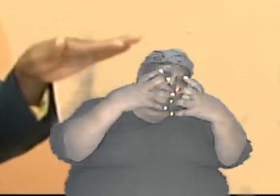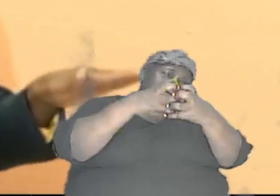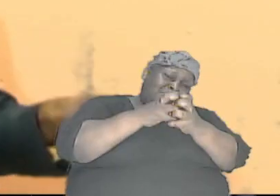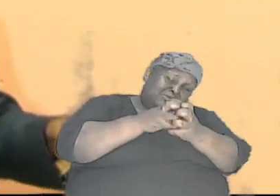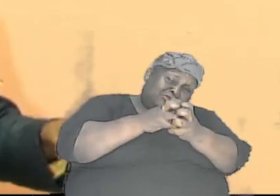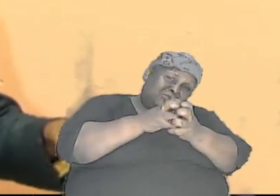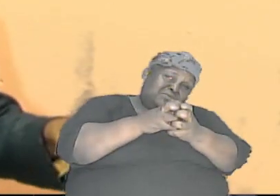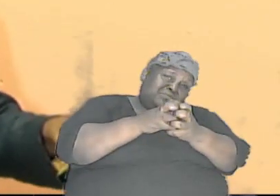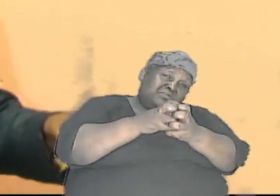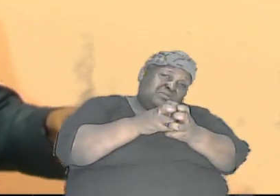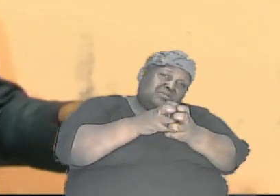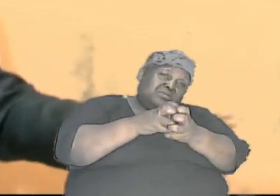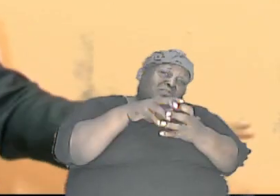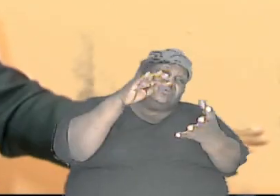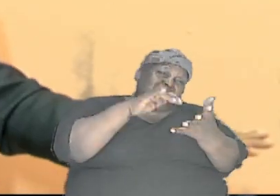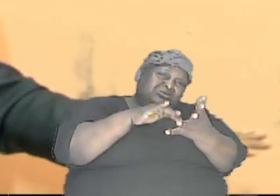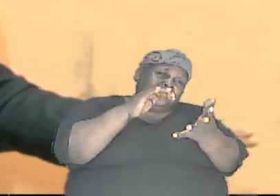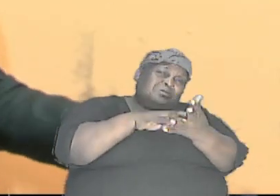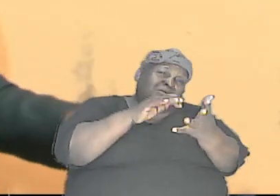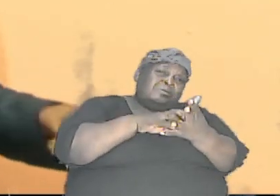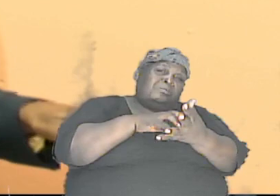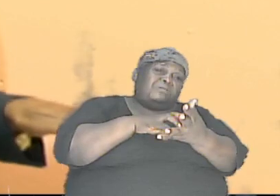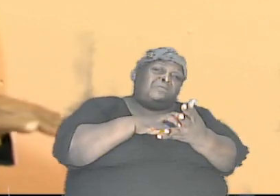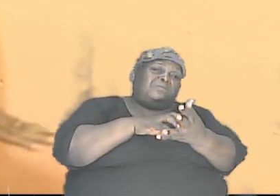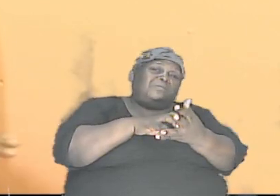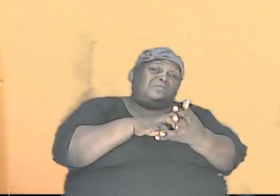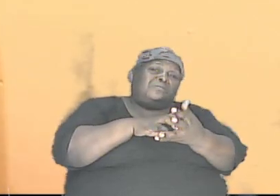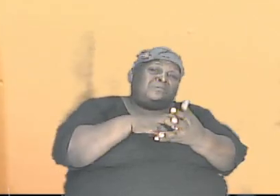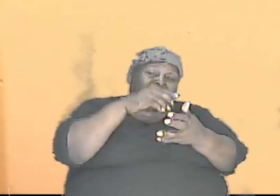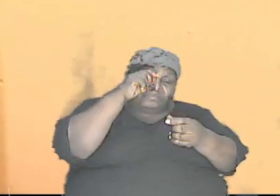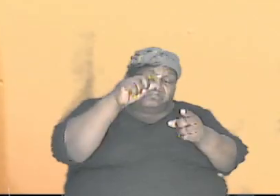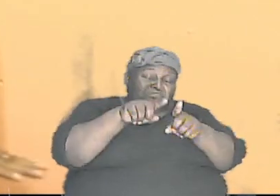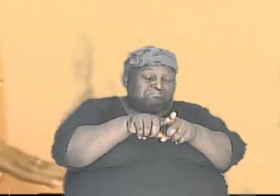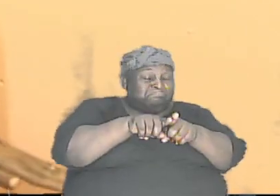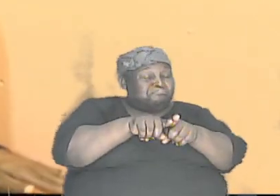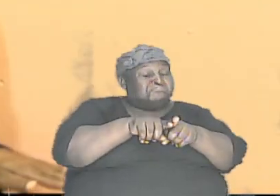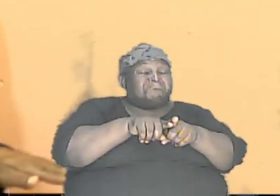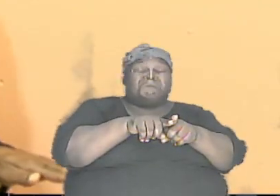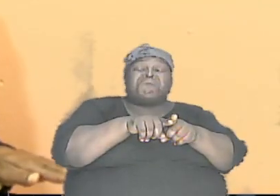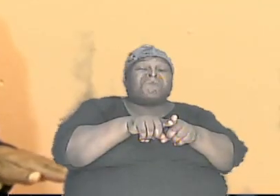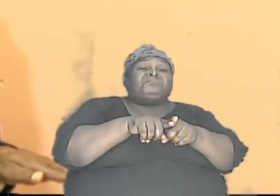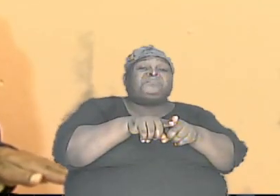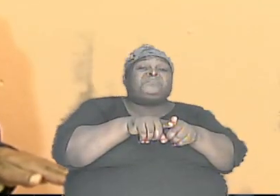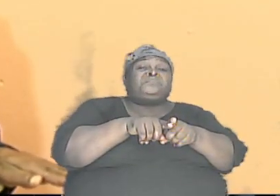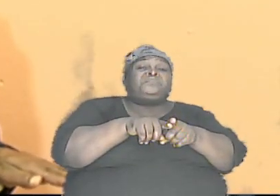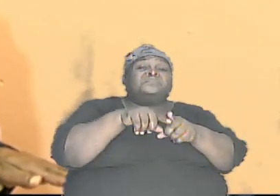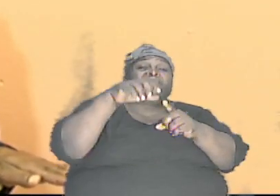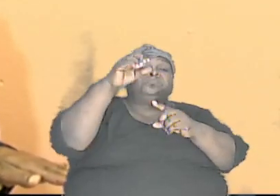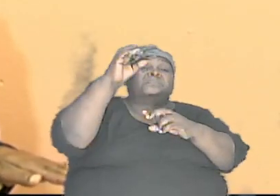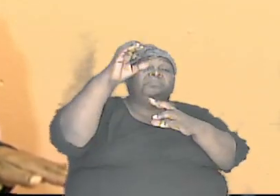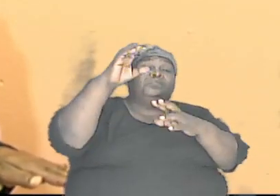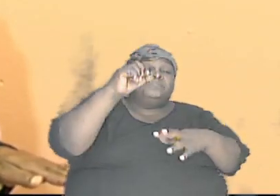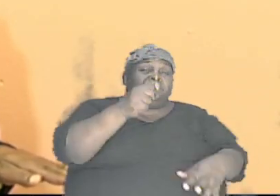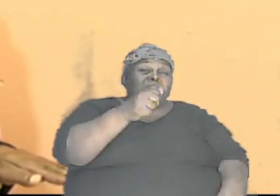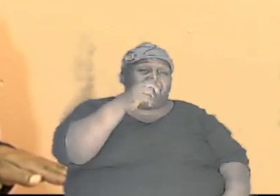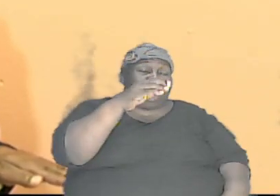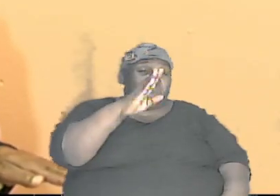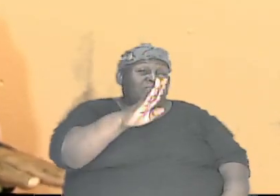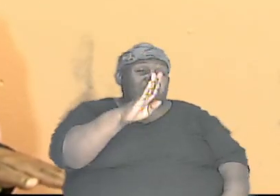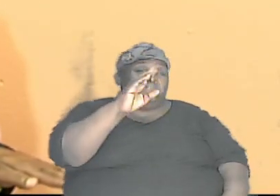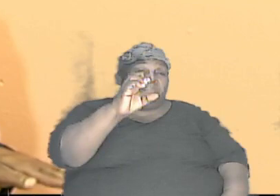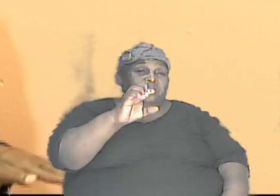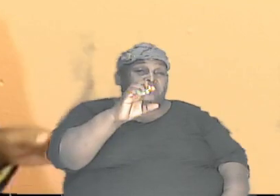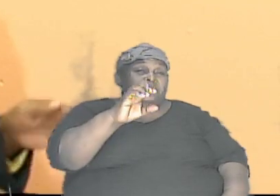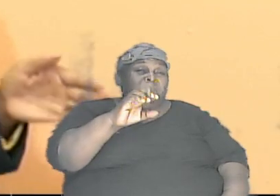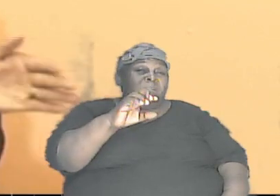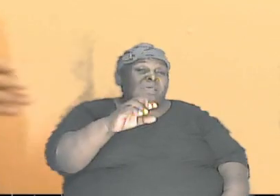Except that this boy has periodic common A's. And let us say he gets a wife and she has only